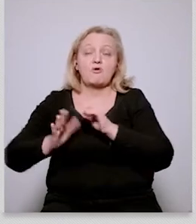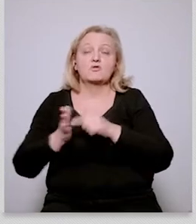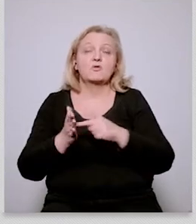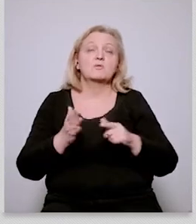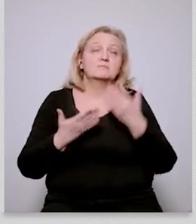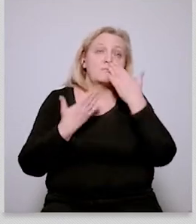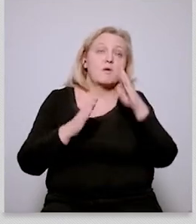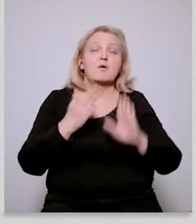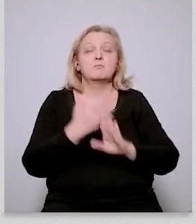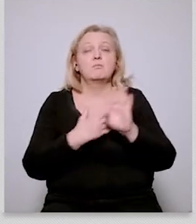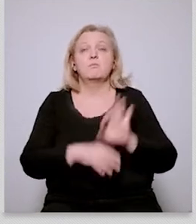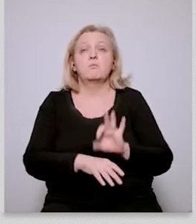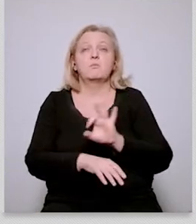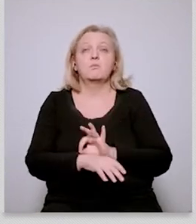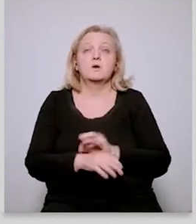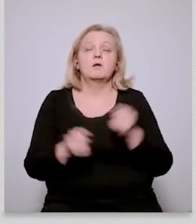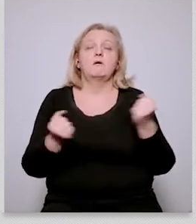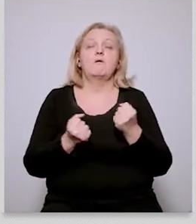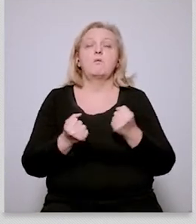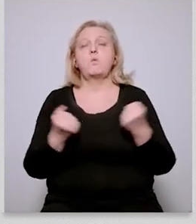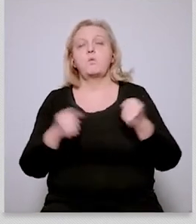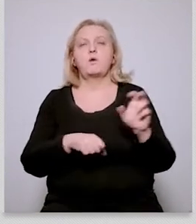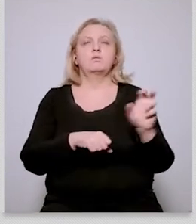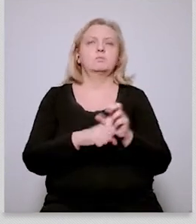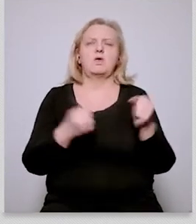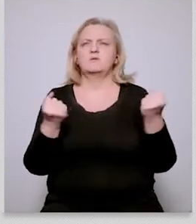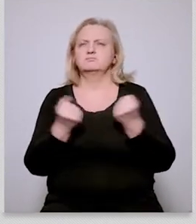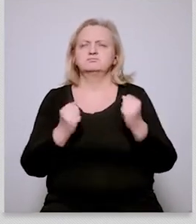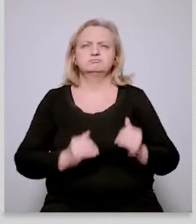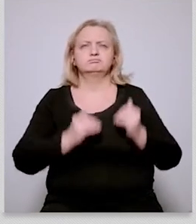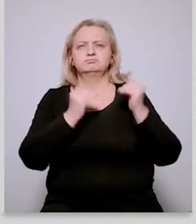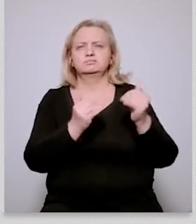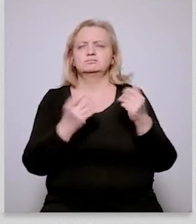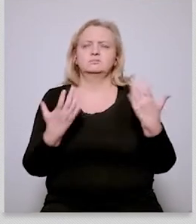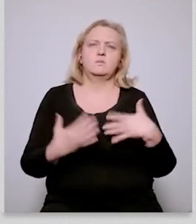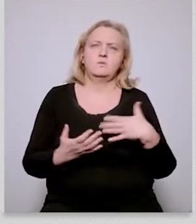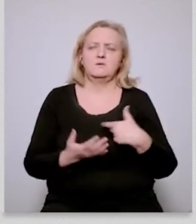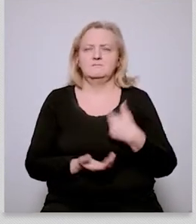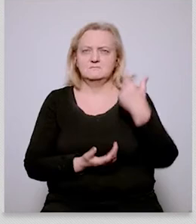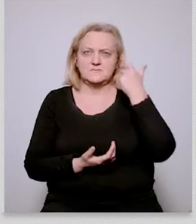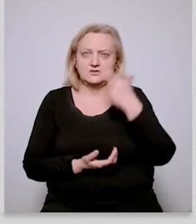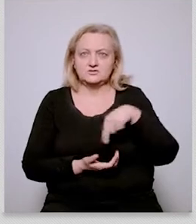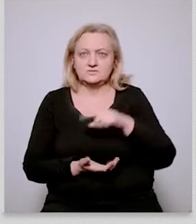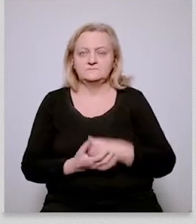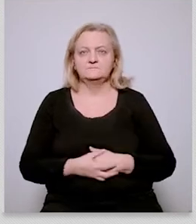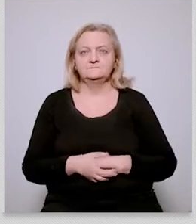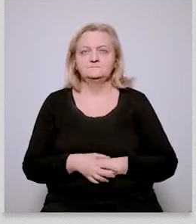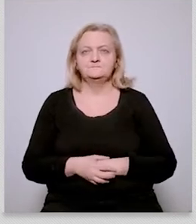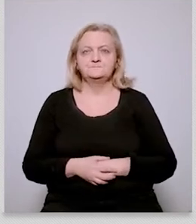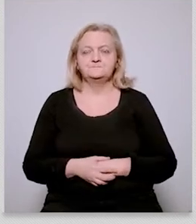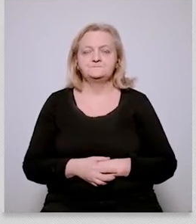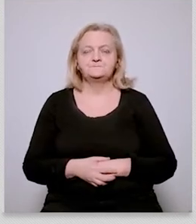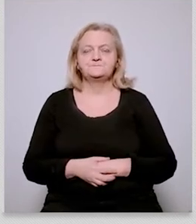would um that would create and the the the heaviest costs and the heaviest burden